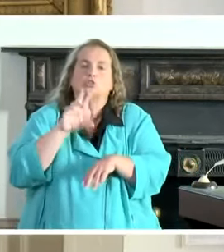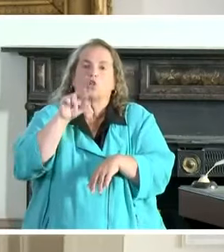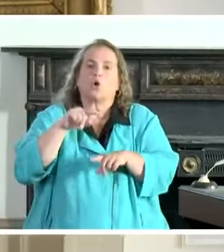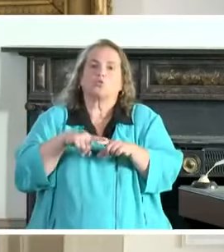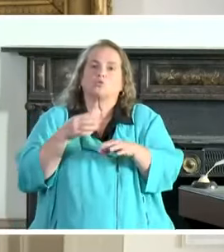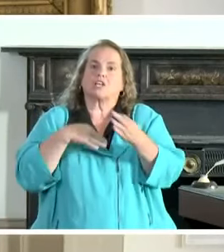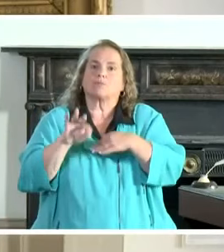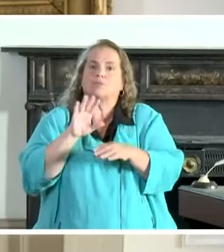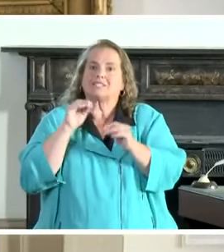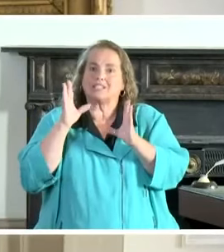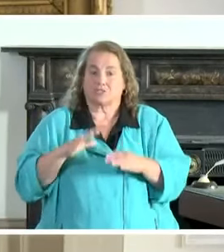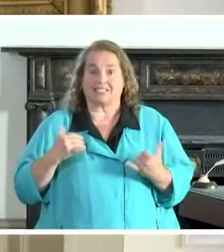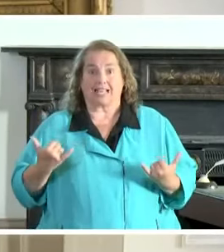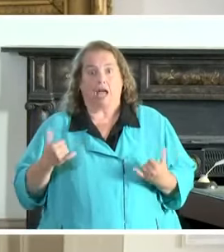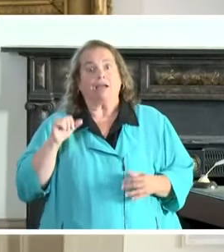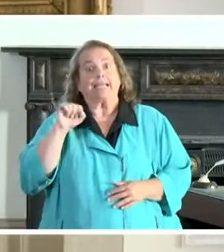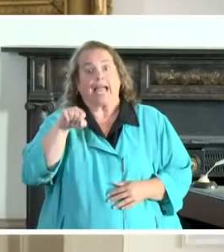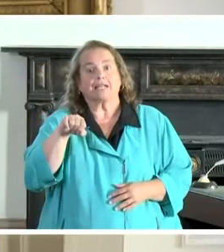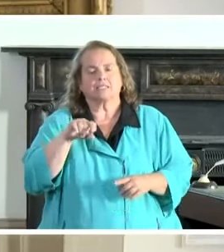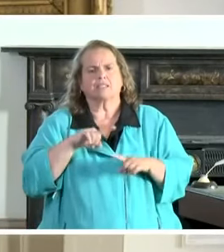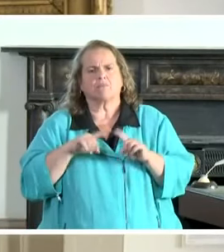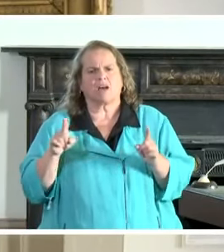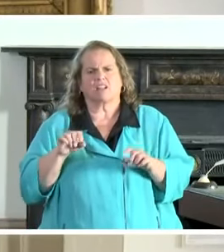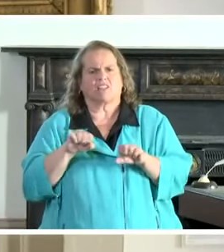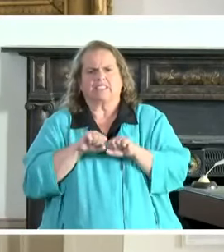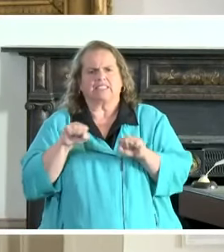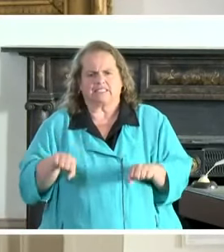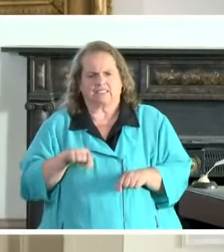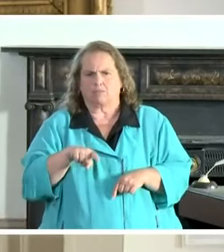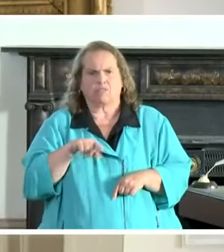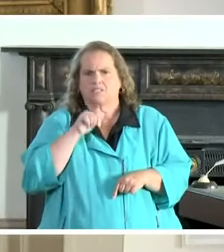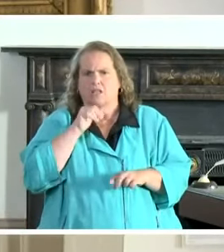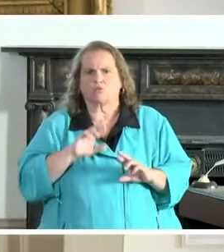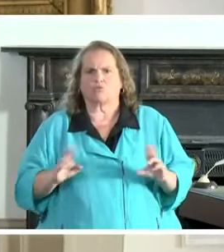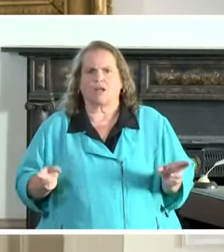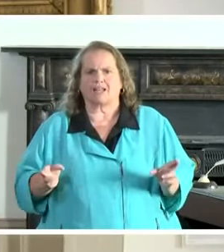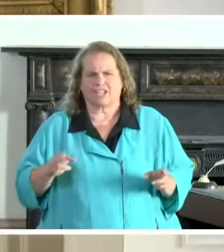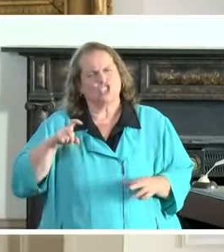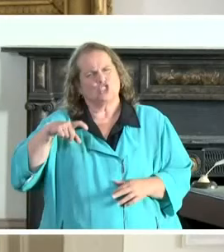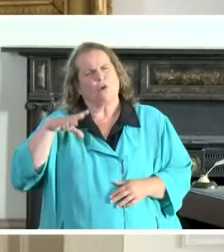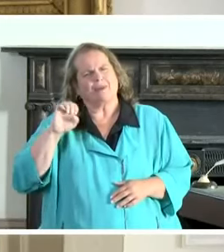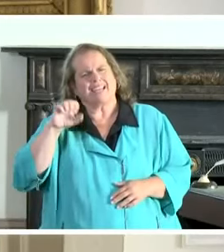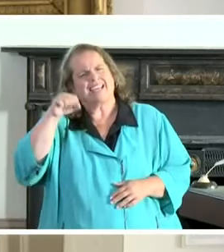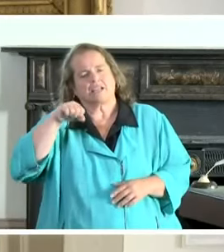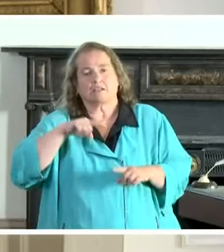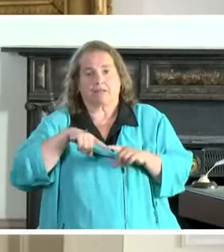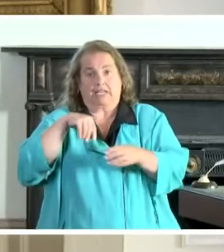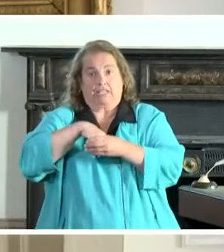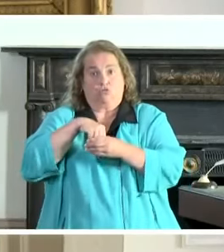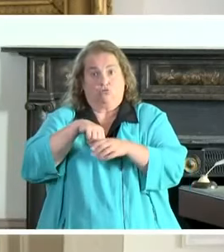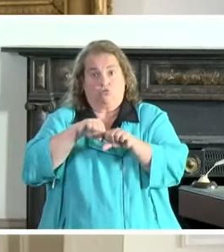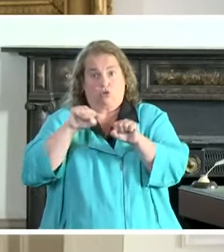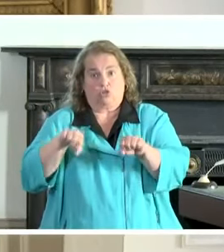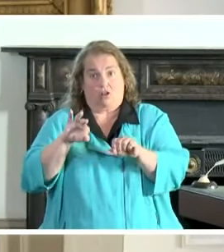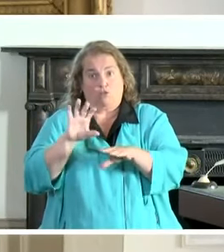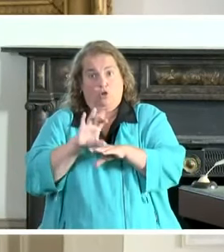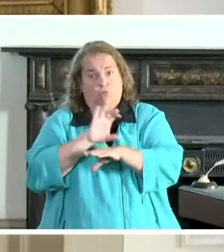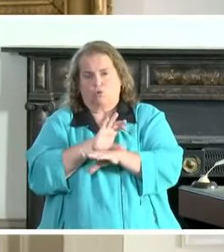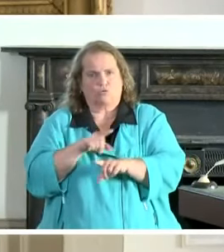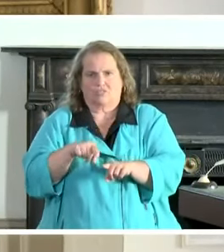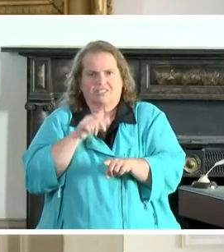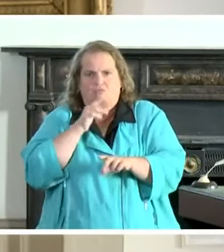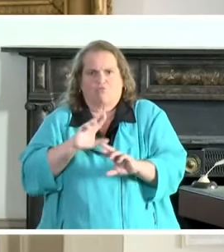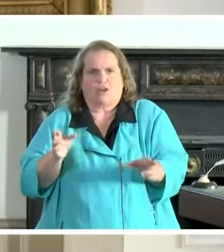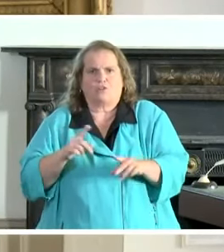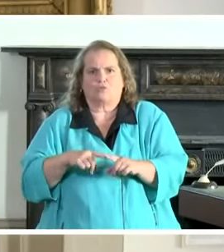That suddenly is a yes, but the infrastructure isn't there. It needs to be a yes, but the infrastructure in there. Our job